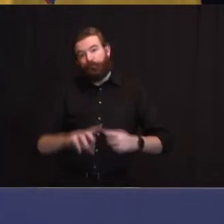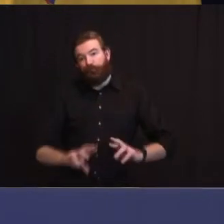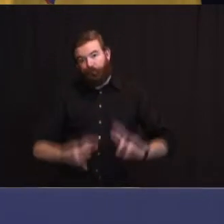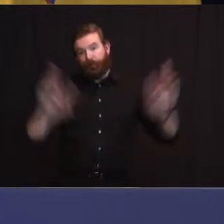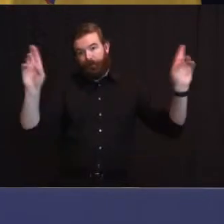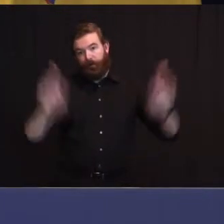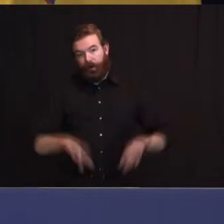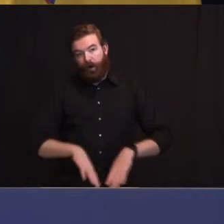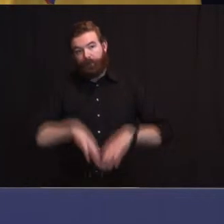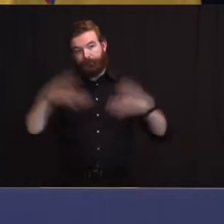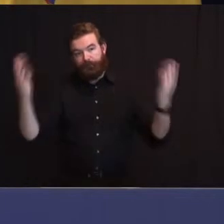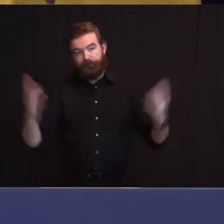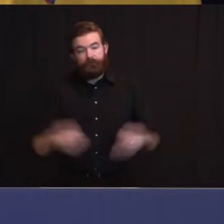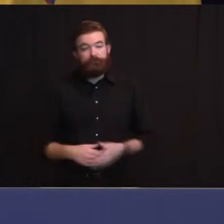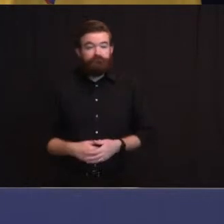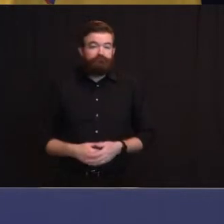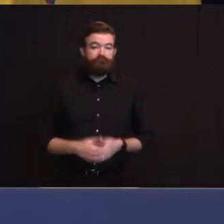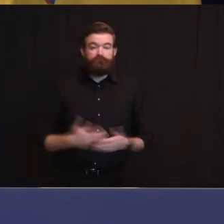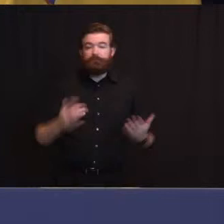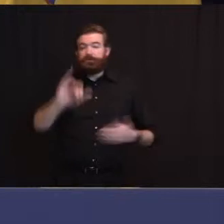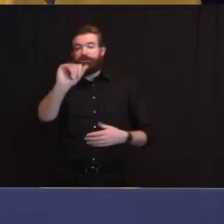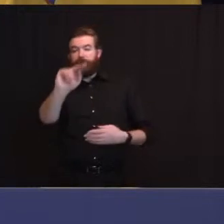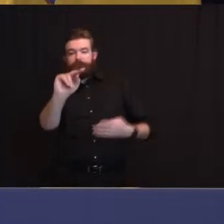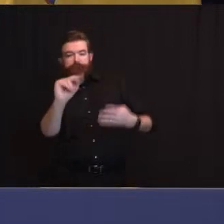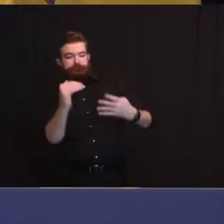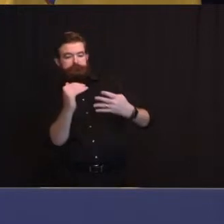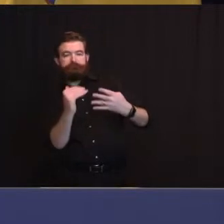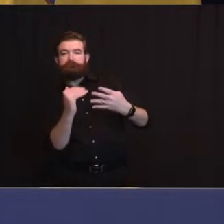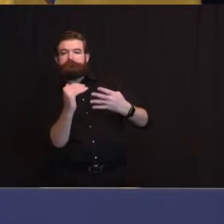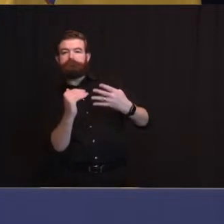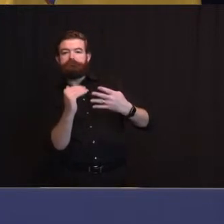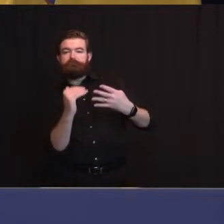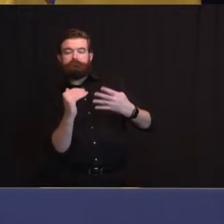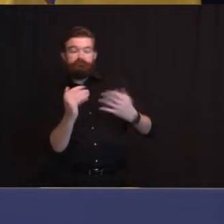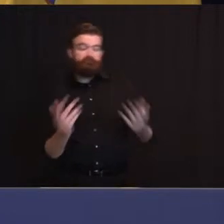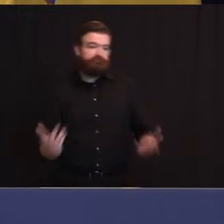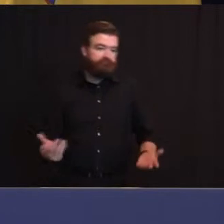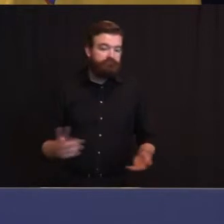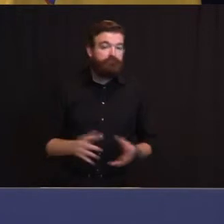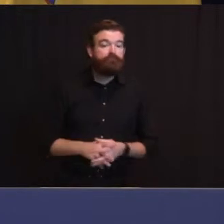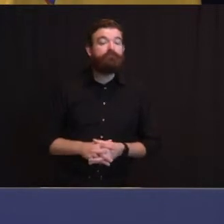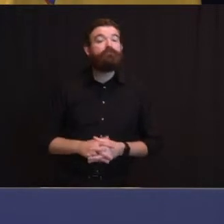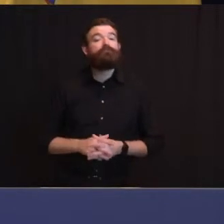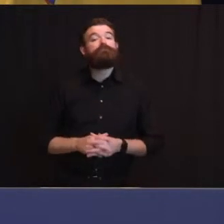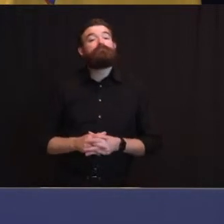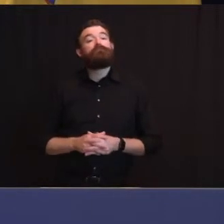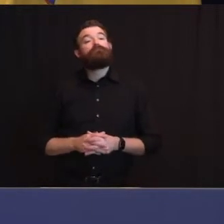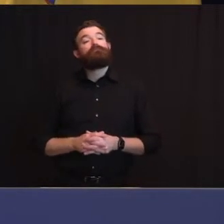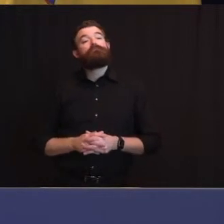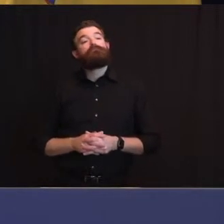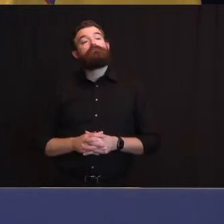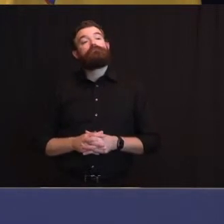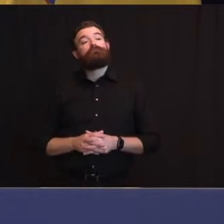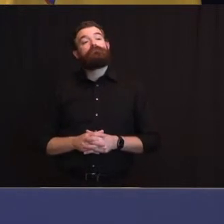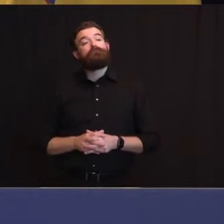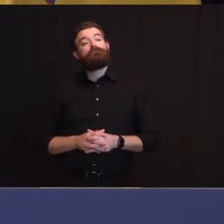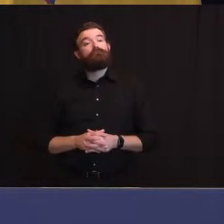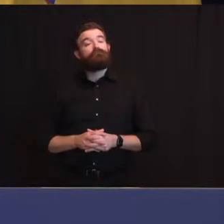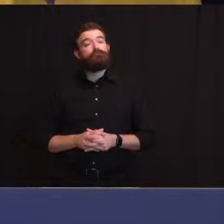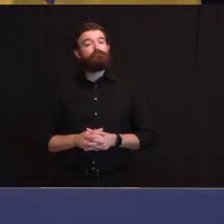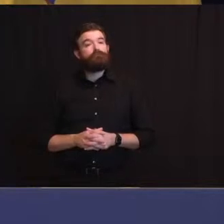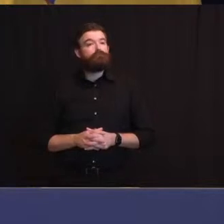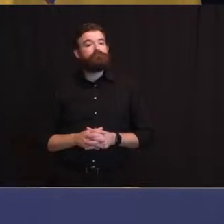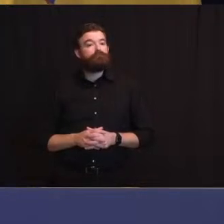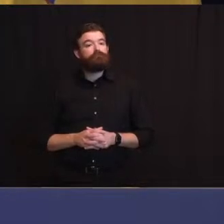exist at that point for the populations that are at that moment up to bat. So for instance if it's